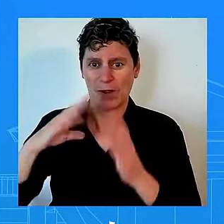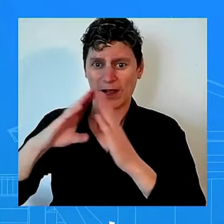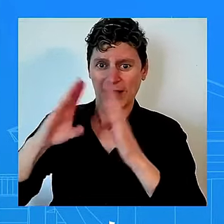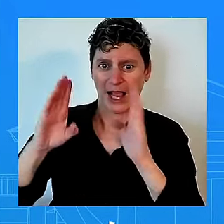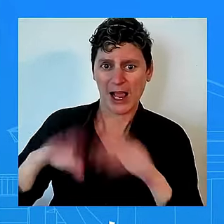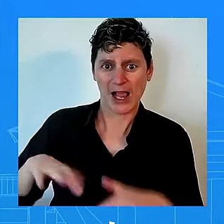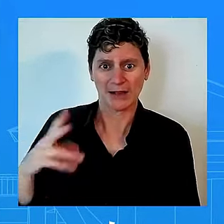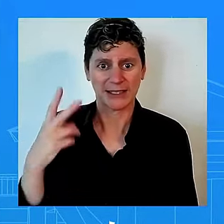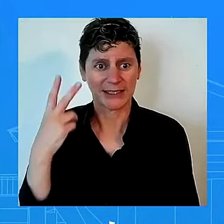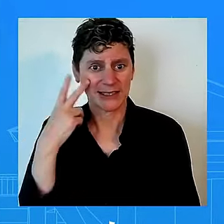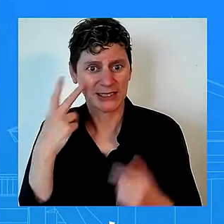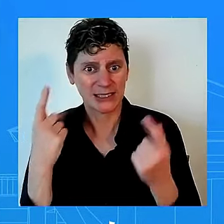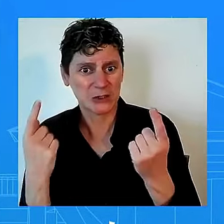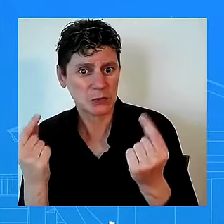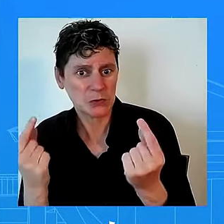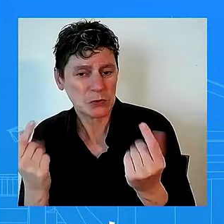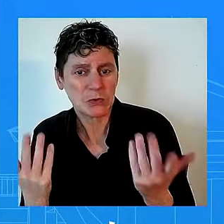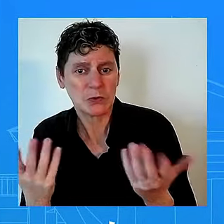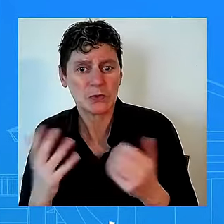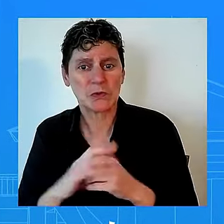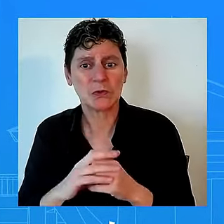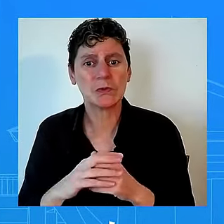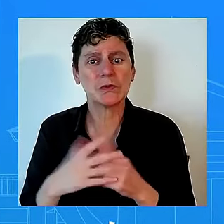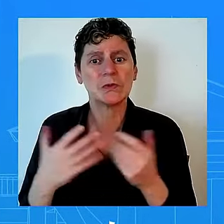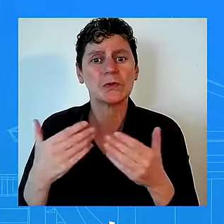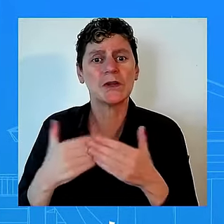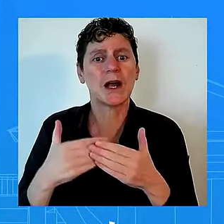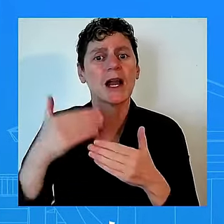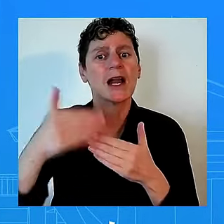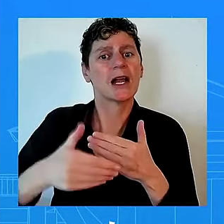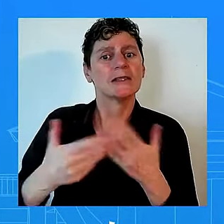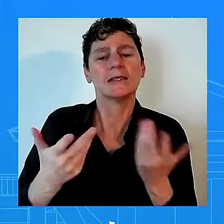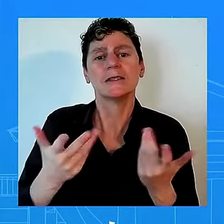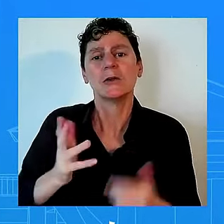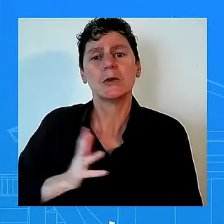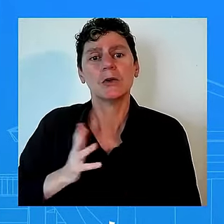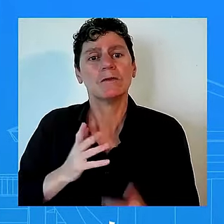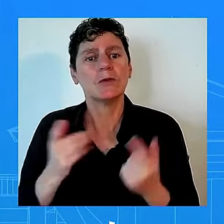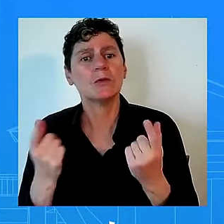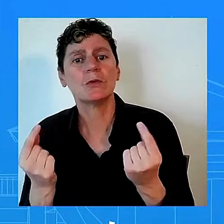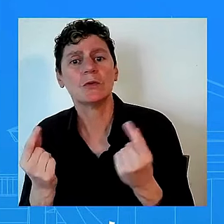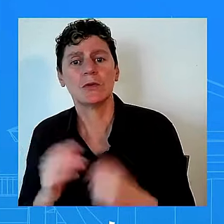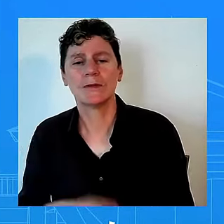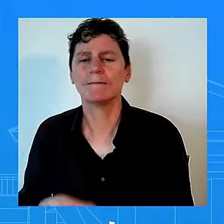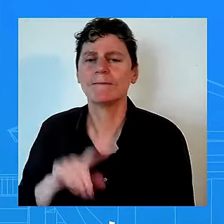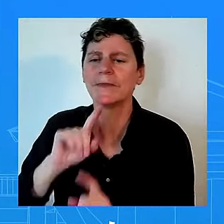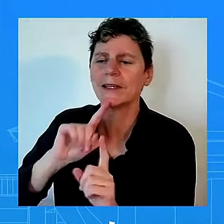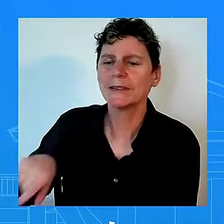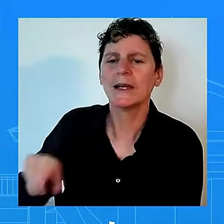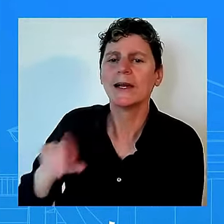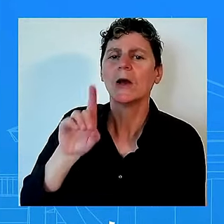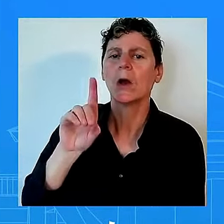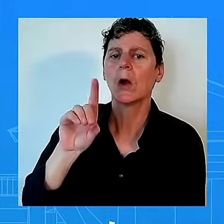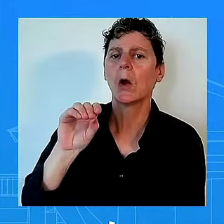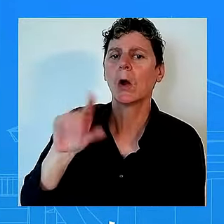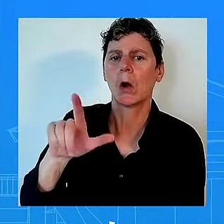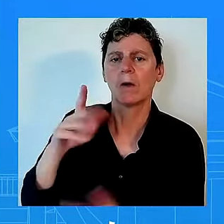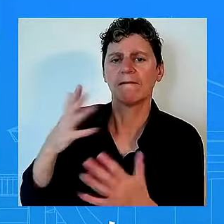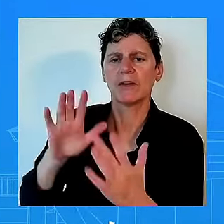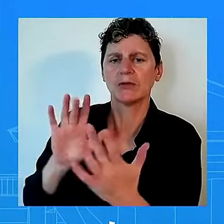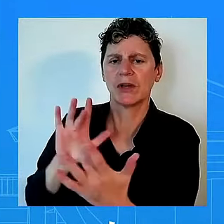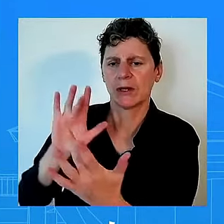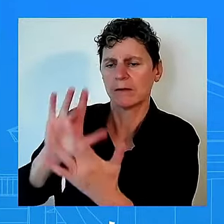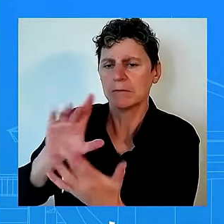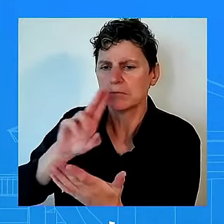as you just mentioned the secretary the acting secretary has been in touch with boeing and the machinist on this particular matter but don't have